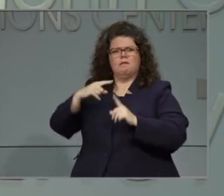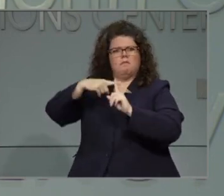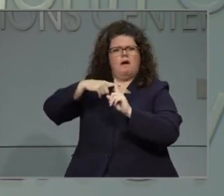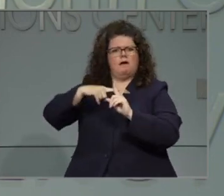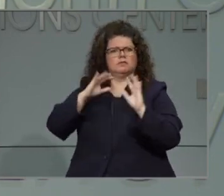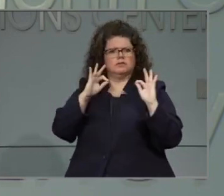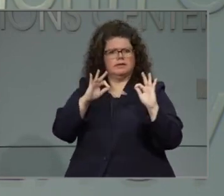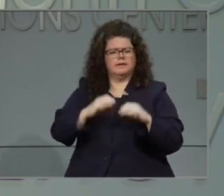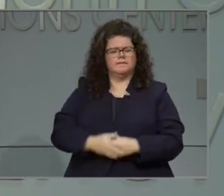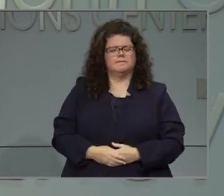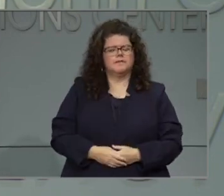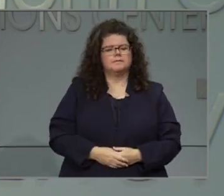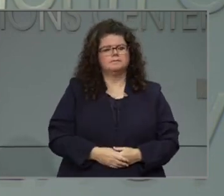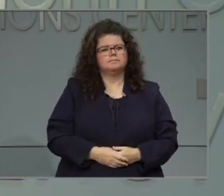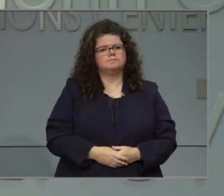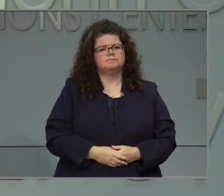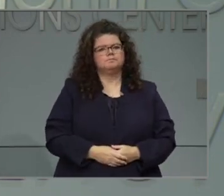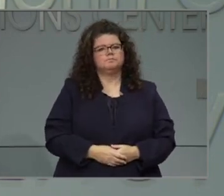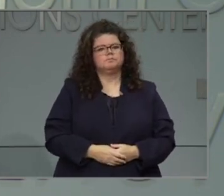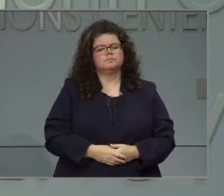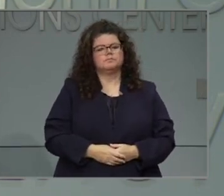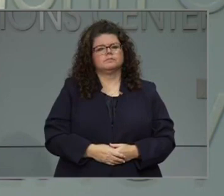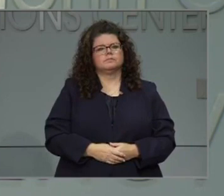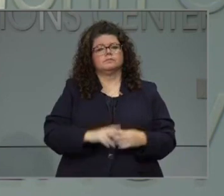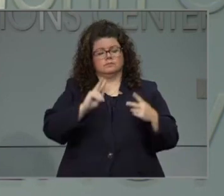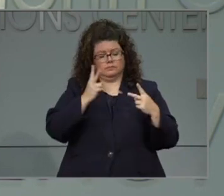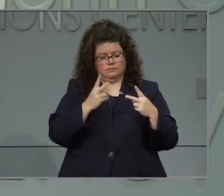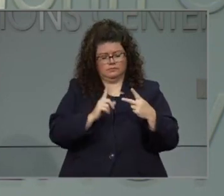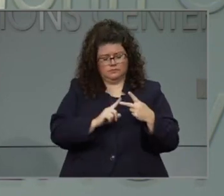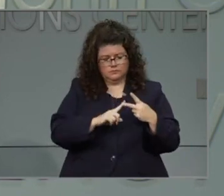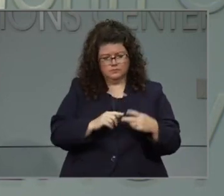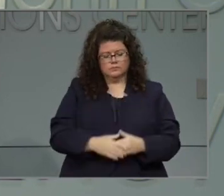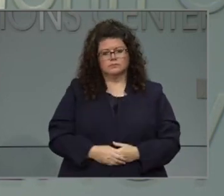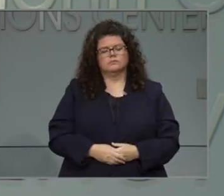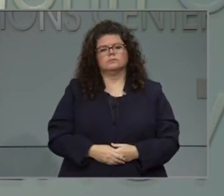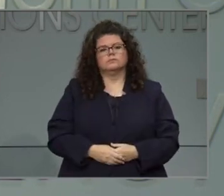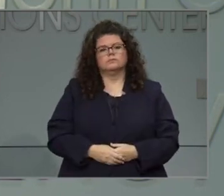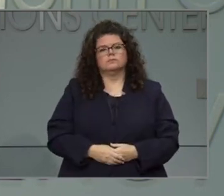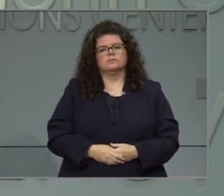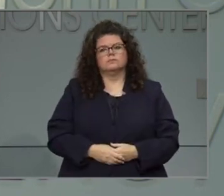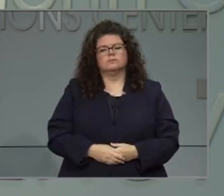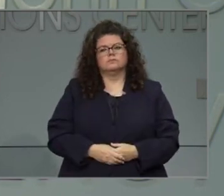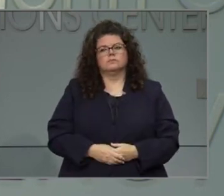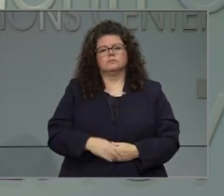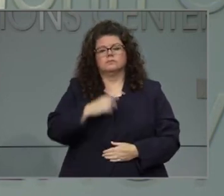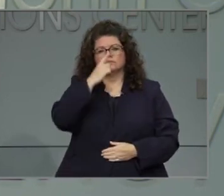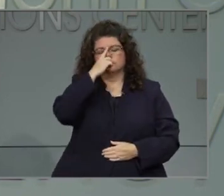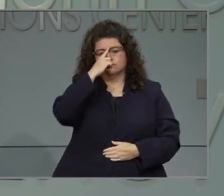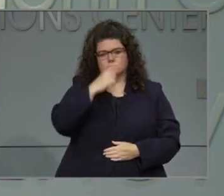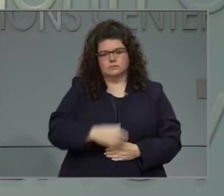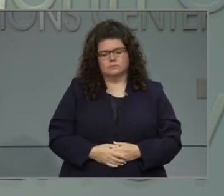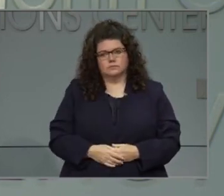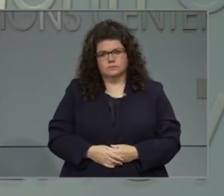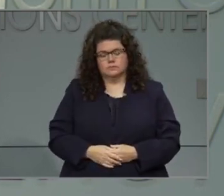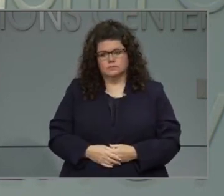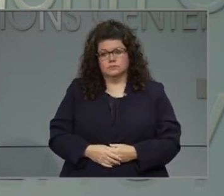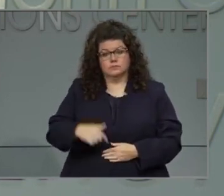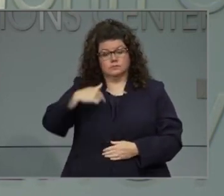It's irresponsible to say we're going to fill up our classrooms now